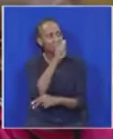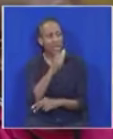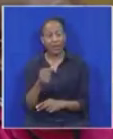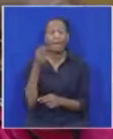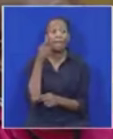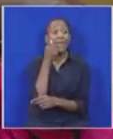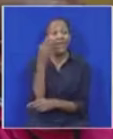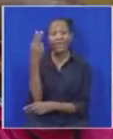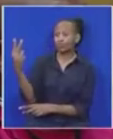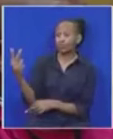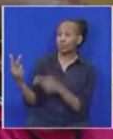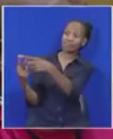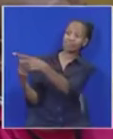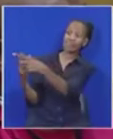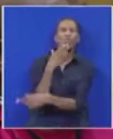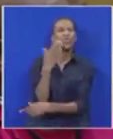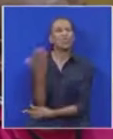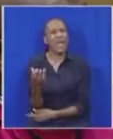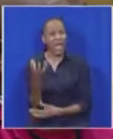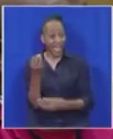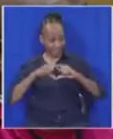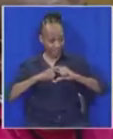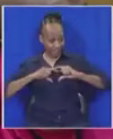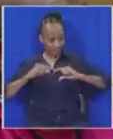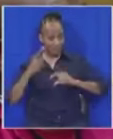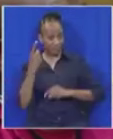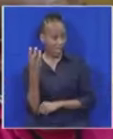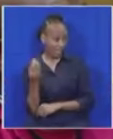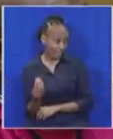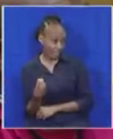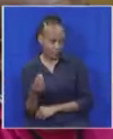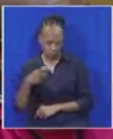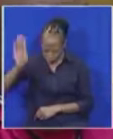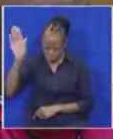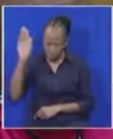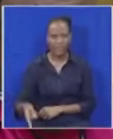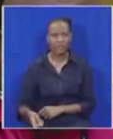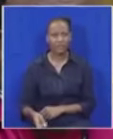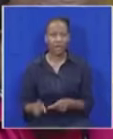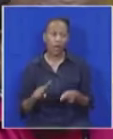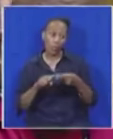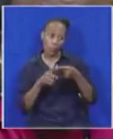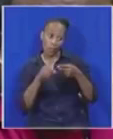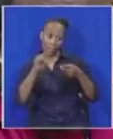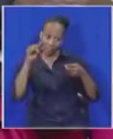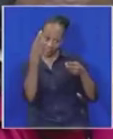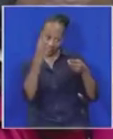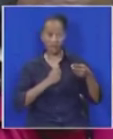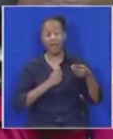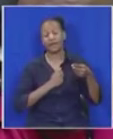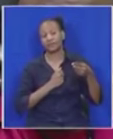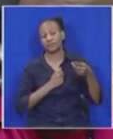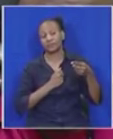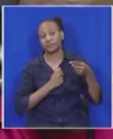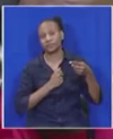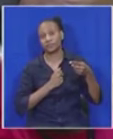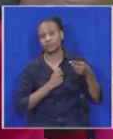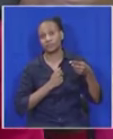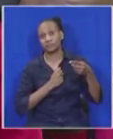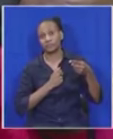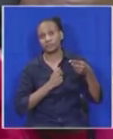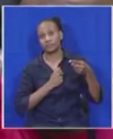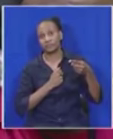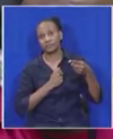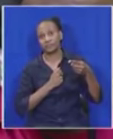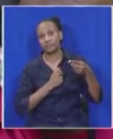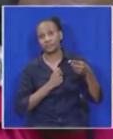standing there. Who are they? Do they have this? They must go. That's the first point of order, Honourable Jefferson of